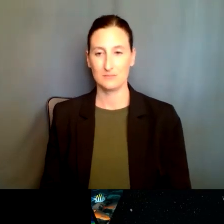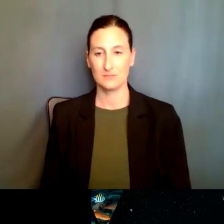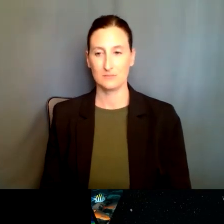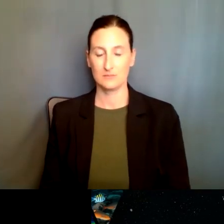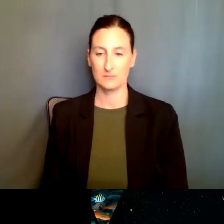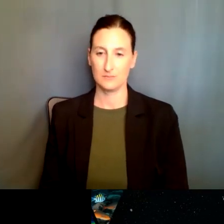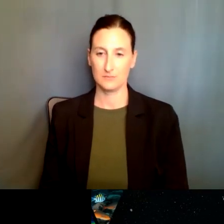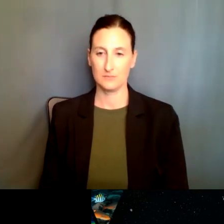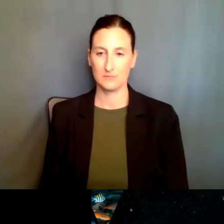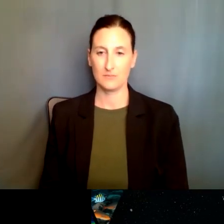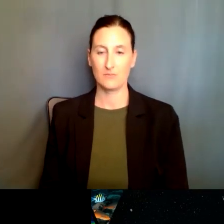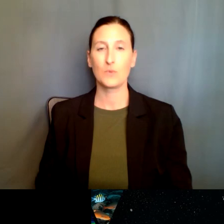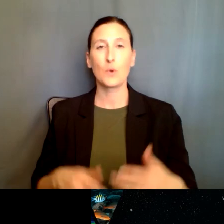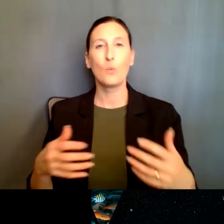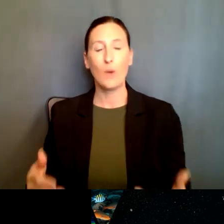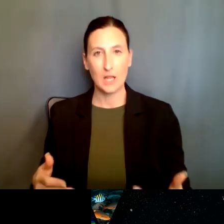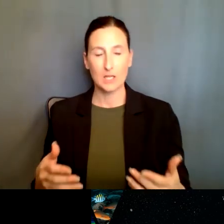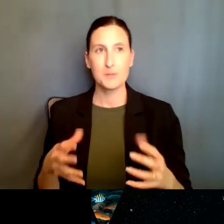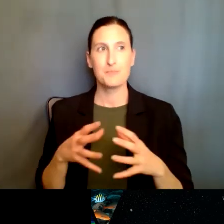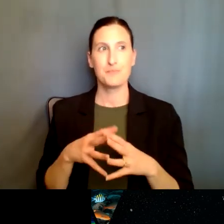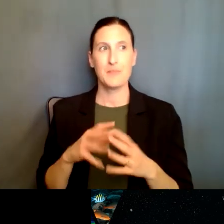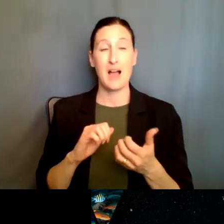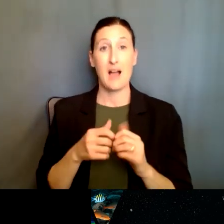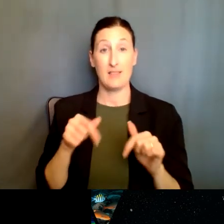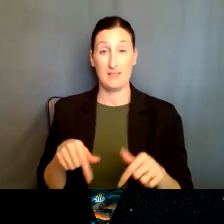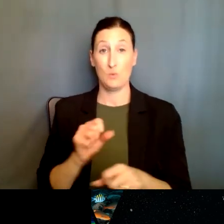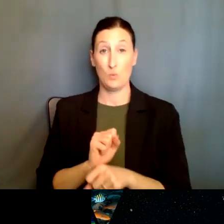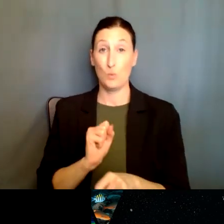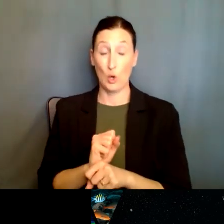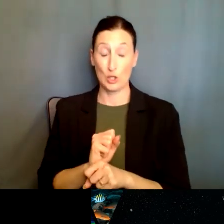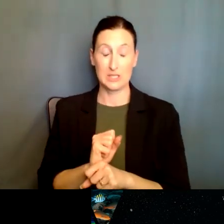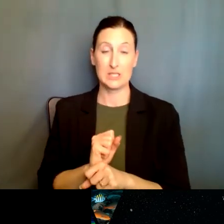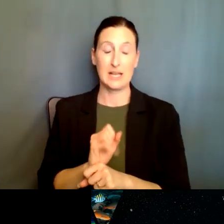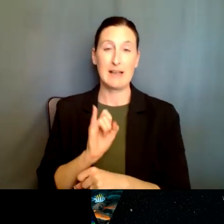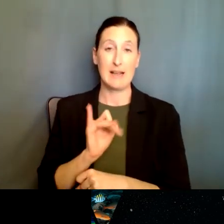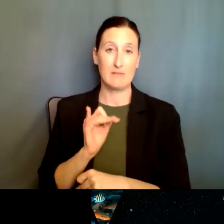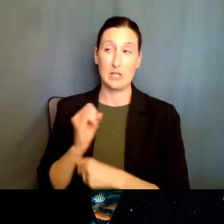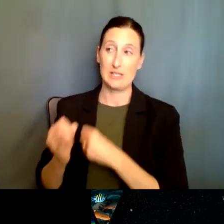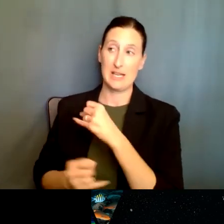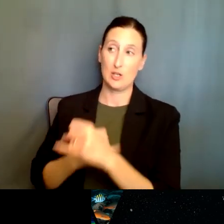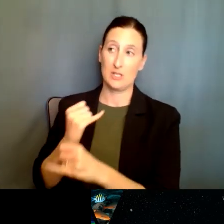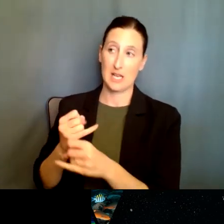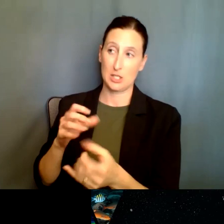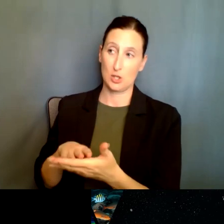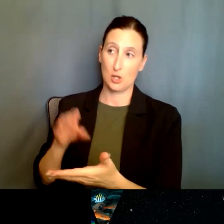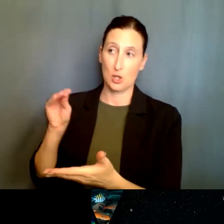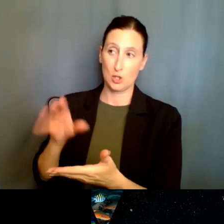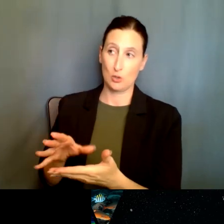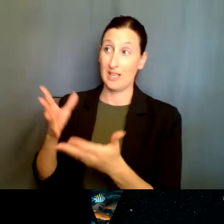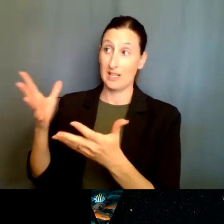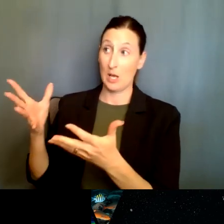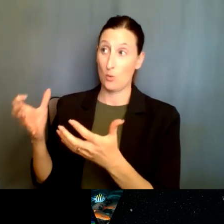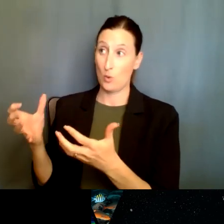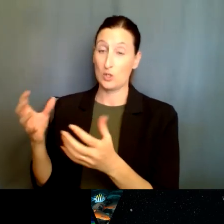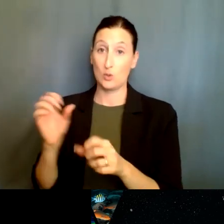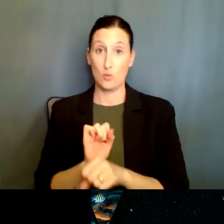principle, so in principle, the way this works. So if there is, um, an international student that is interesting to do graduate work in the US,